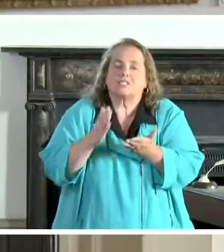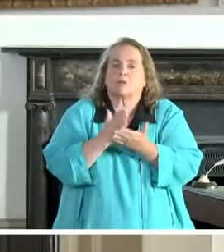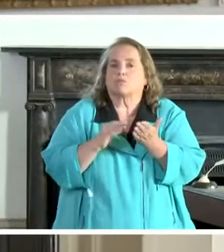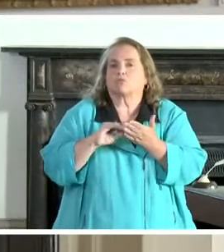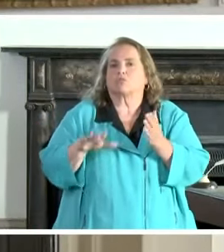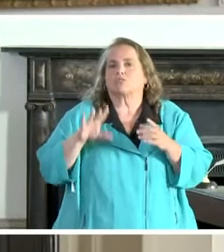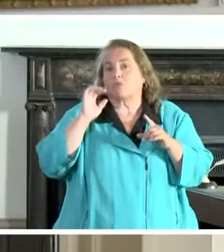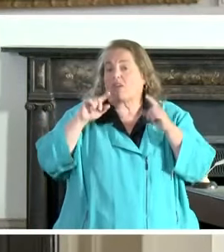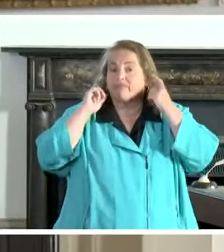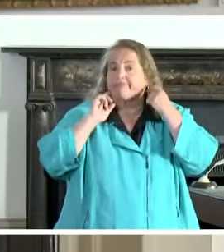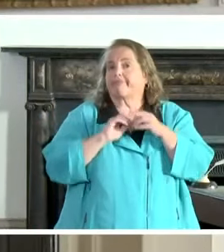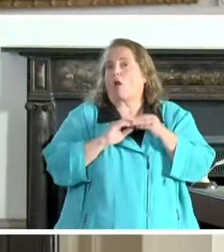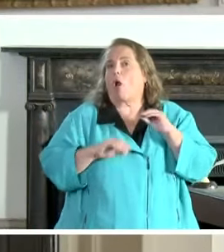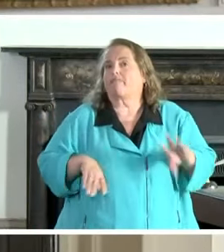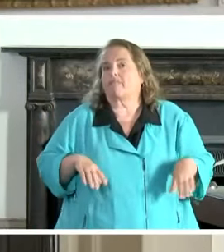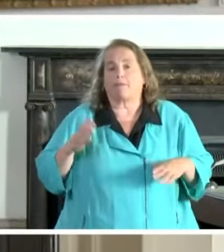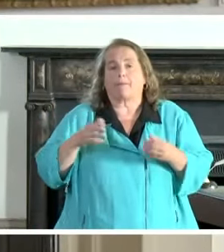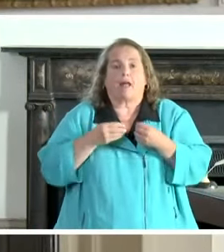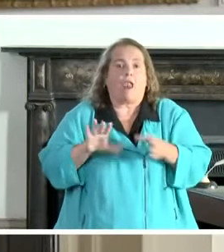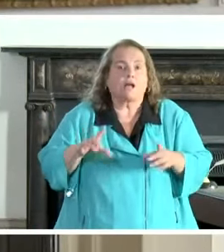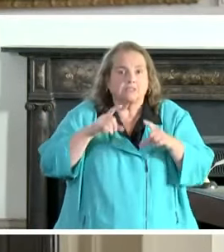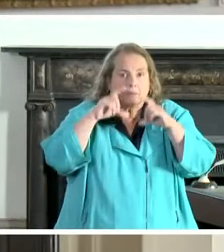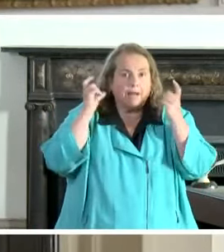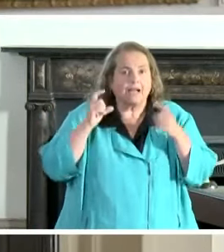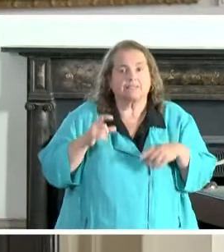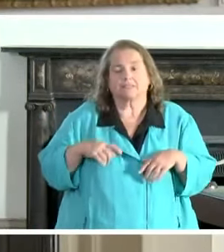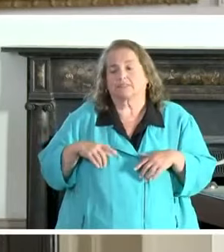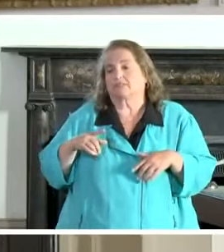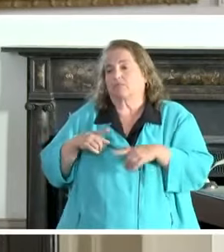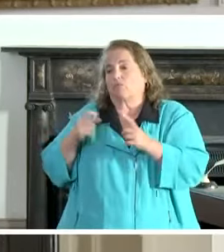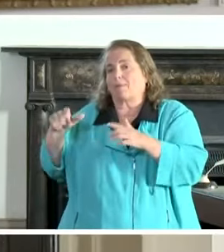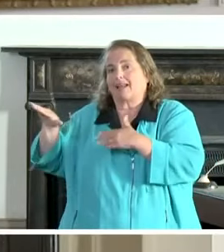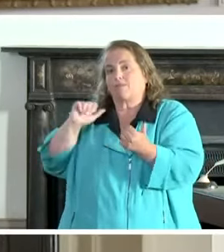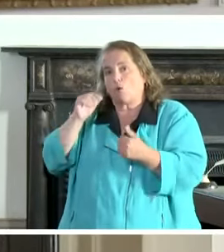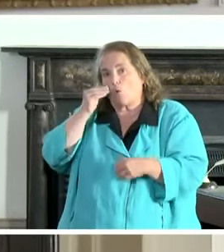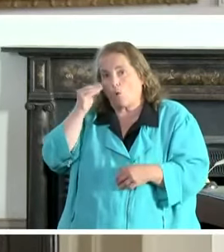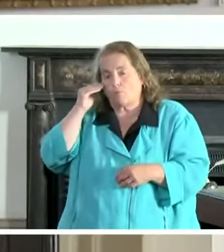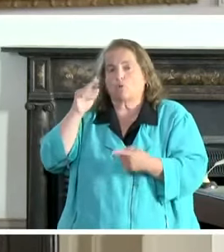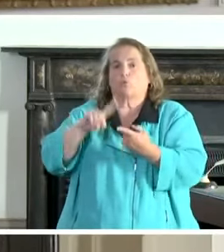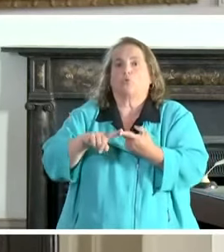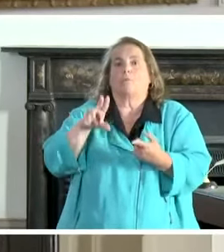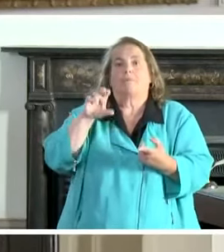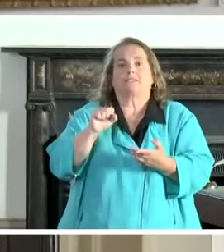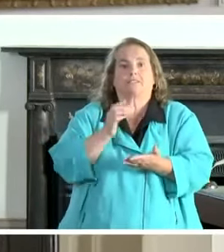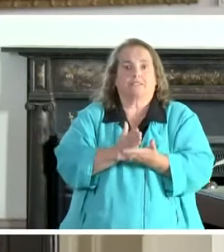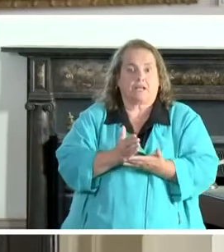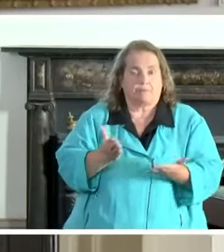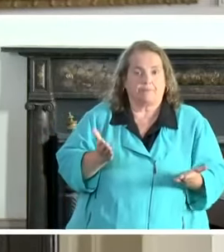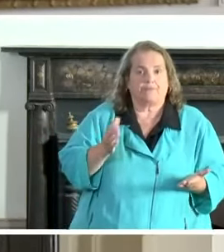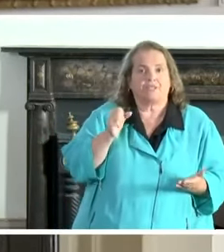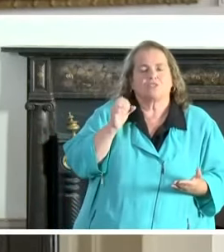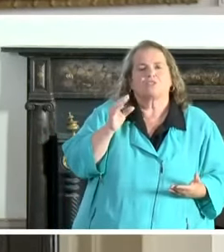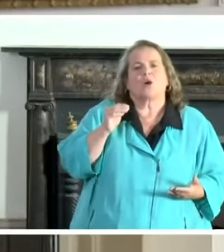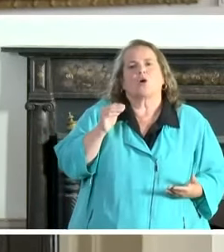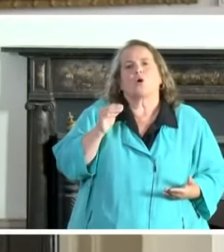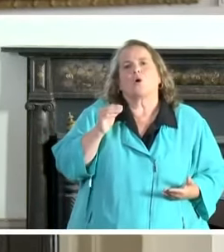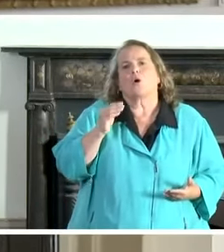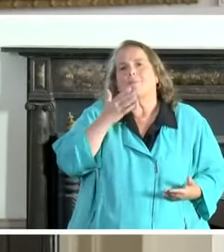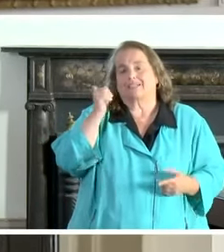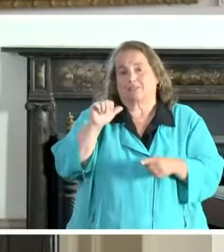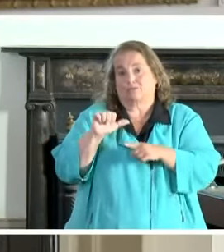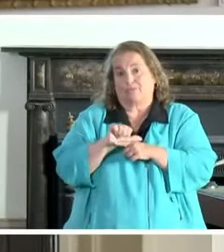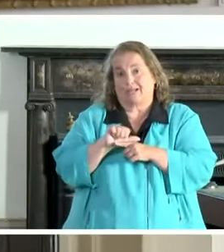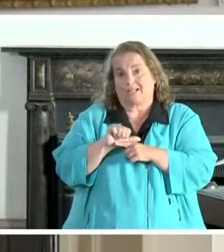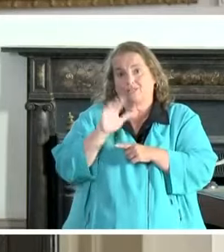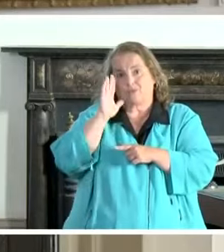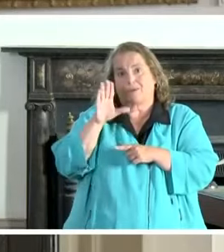we know that maybe they could have lost their mask on between going from the home to the bus stop. so best practice